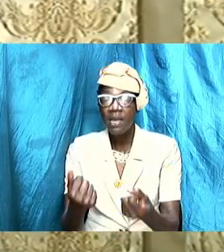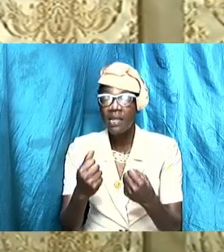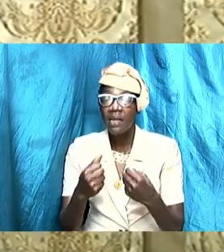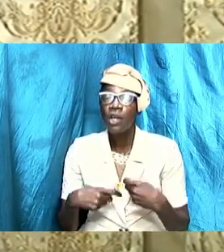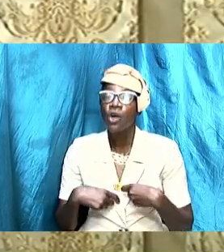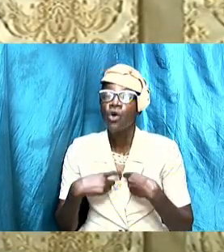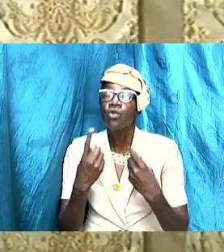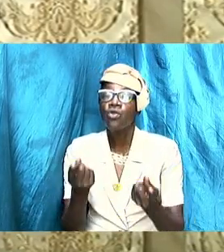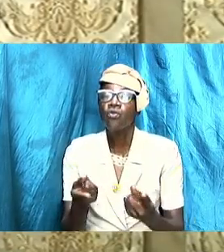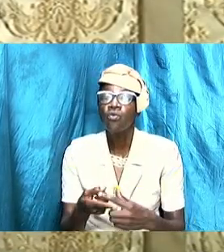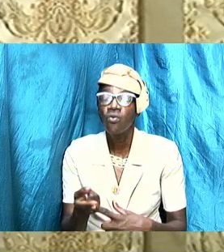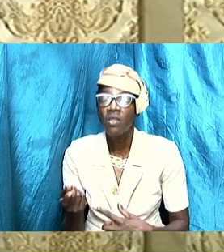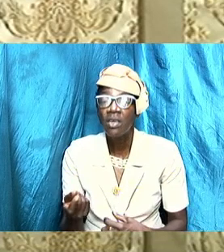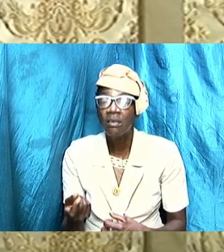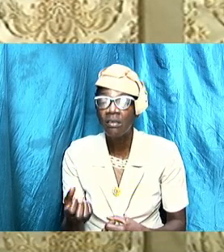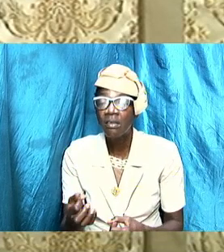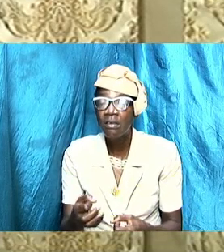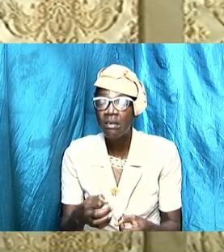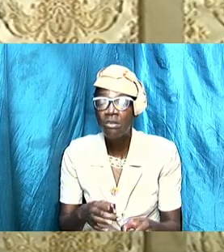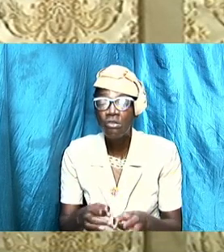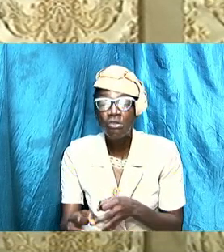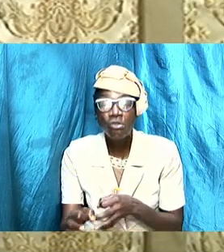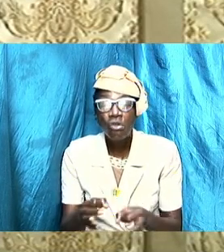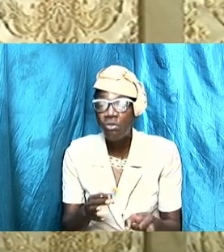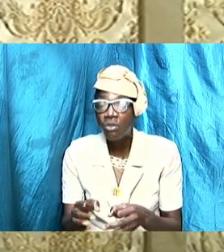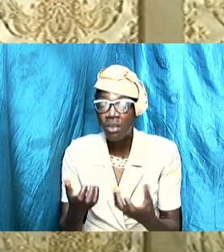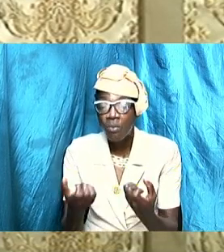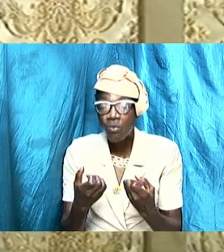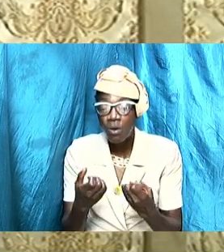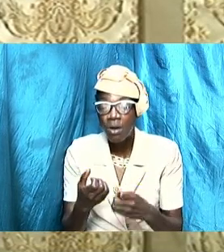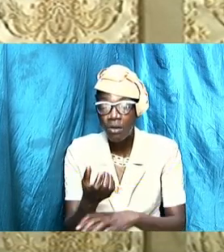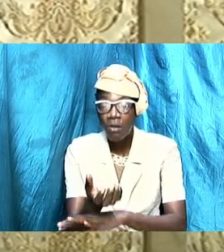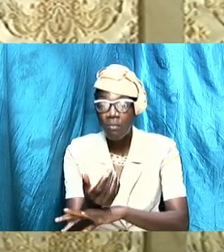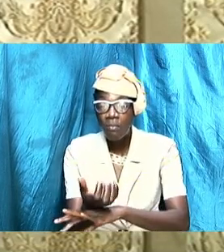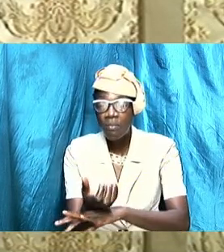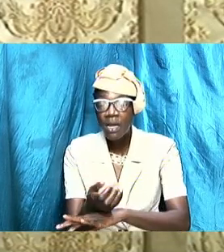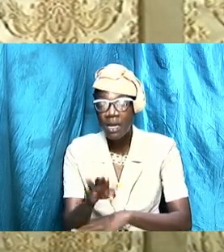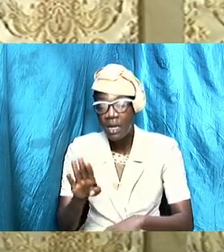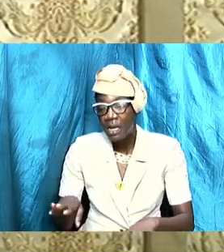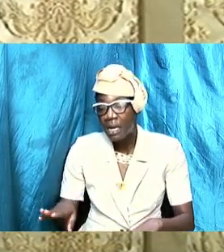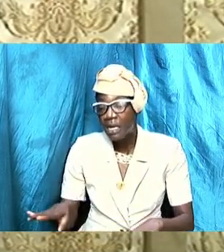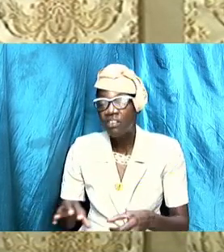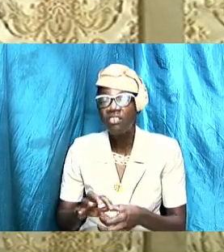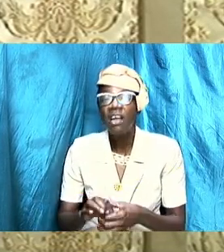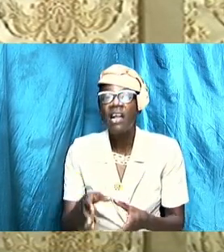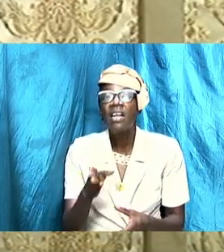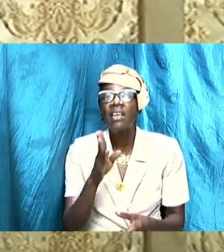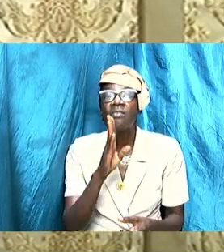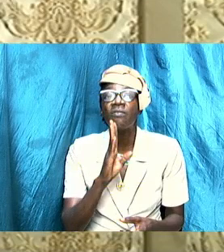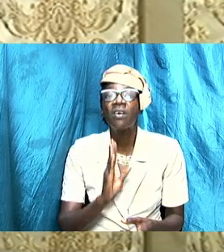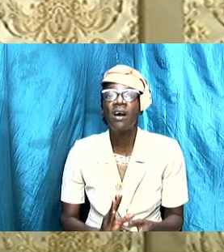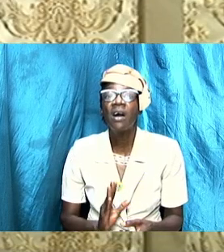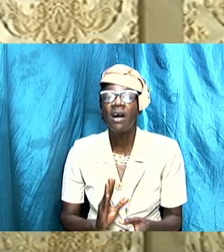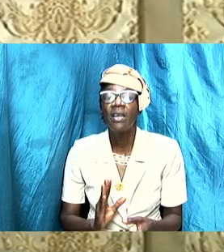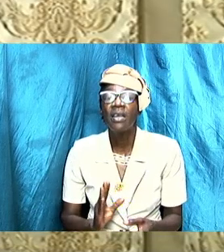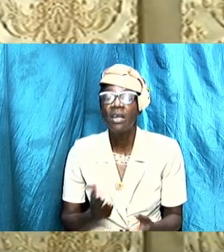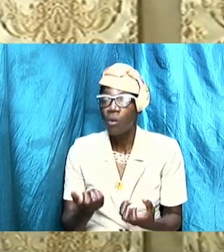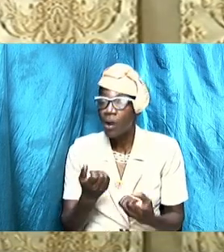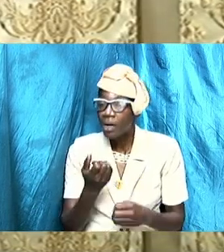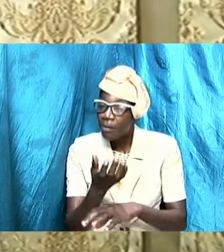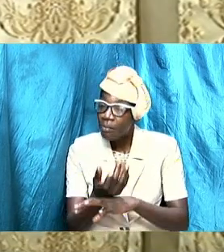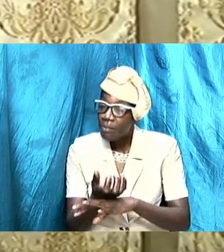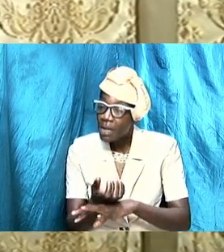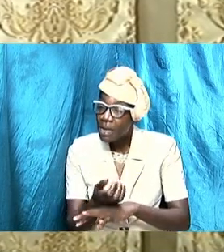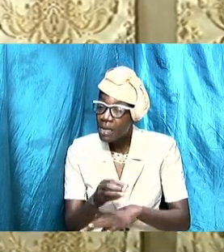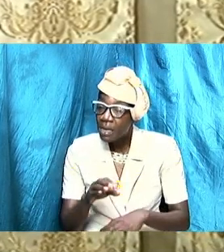I want to implore a child of God, I want to implore a saint of the Most